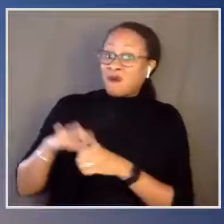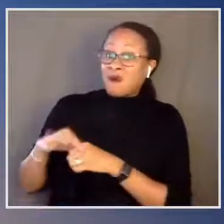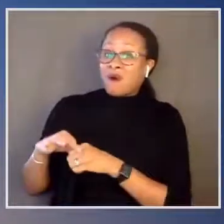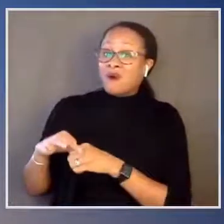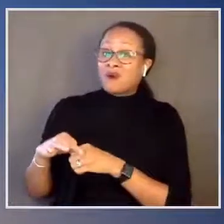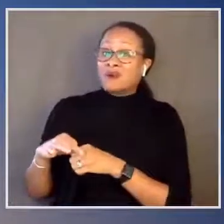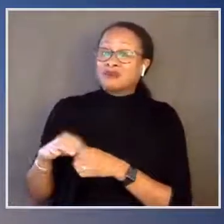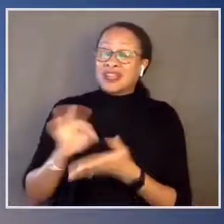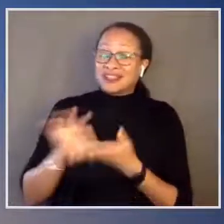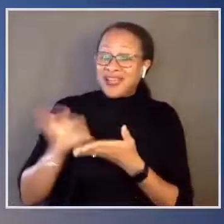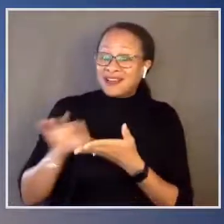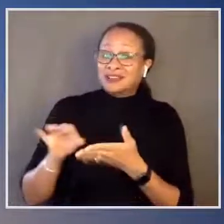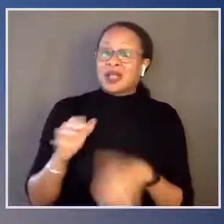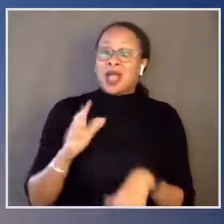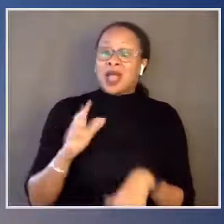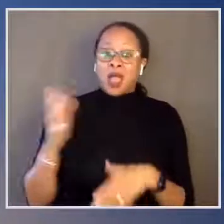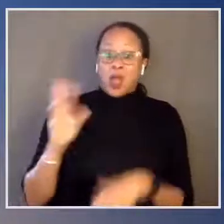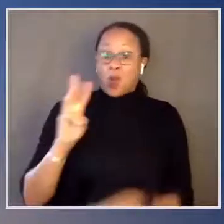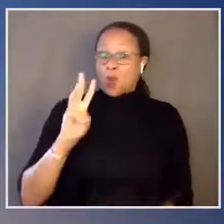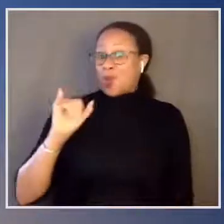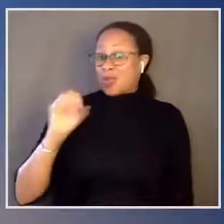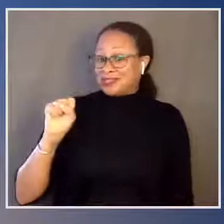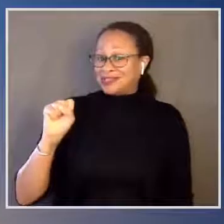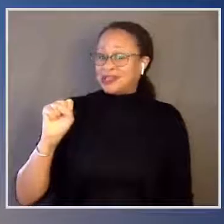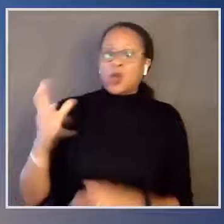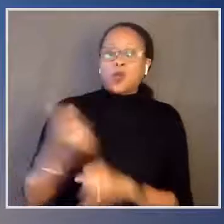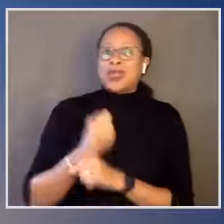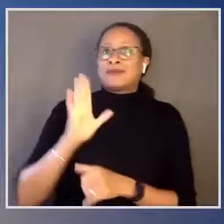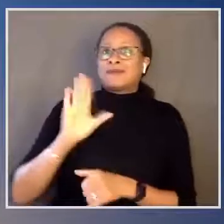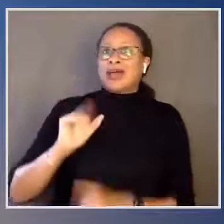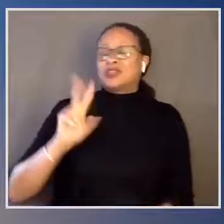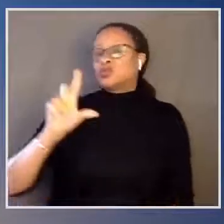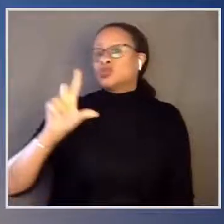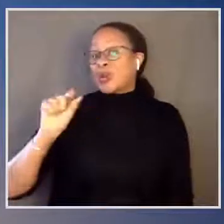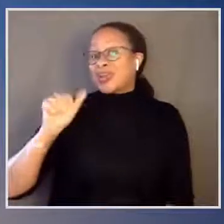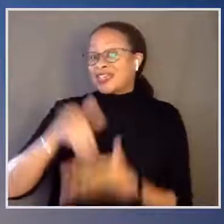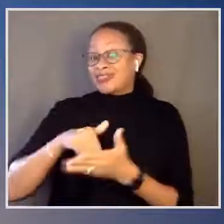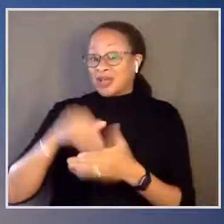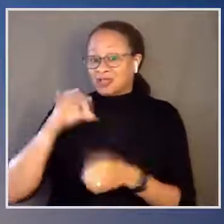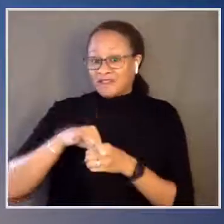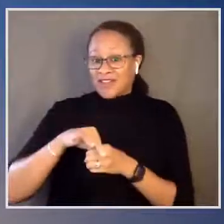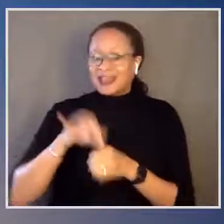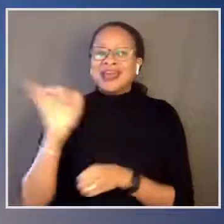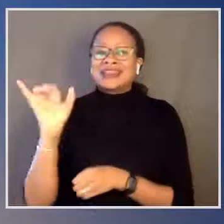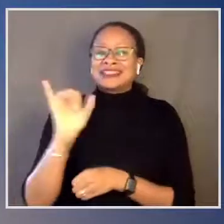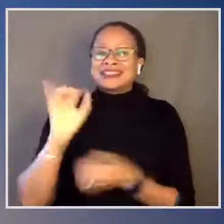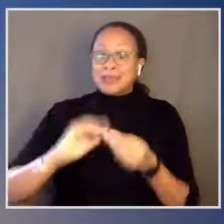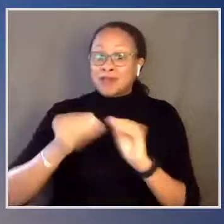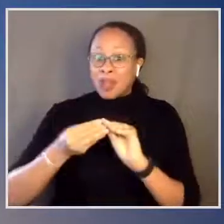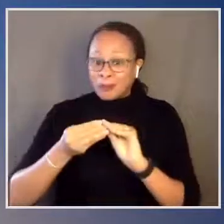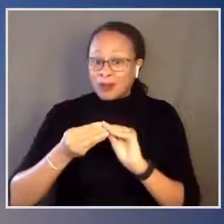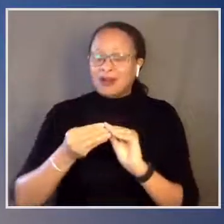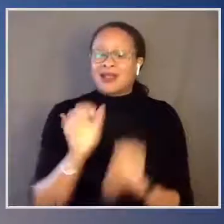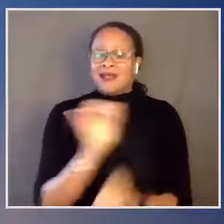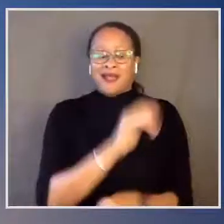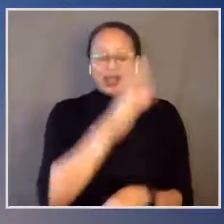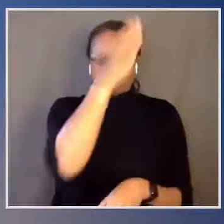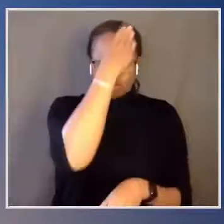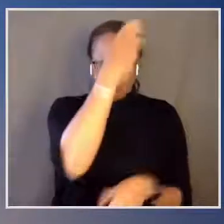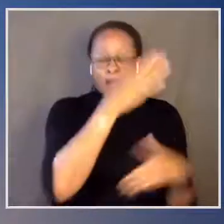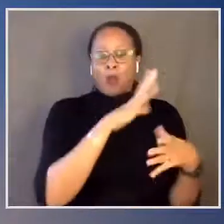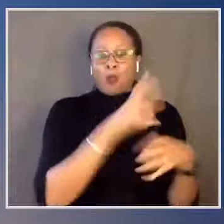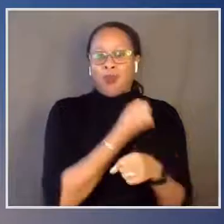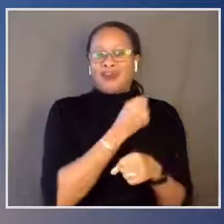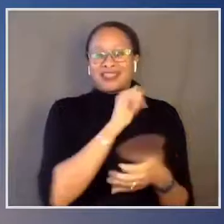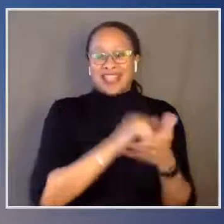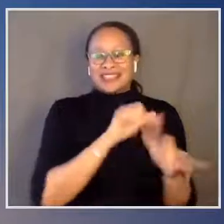Wisconsin by 20,000 votes, virtually the same margin that President Trump won that state